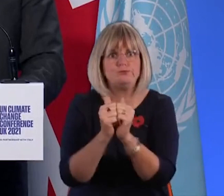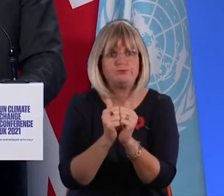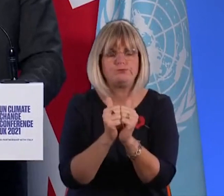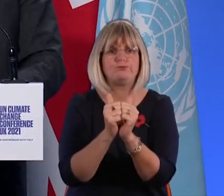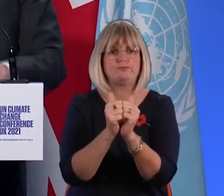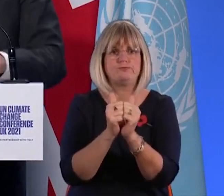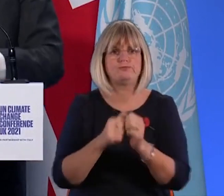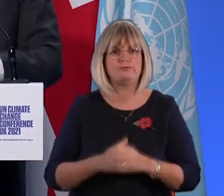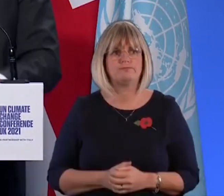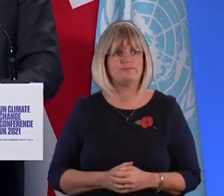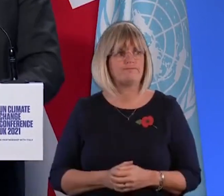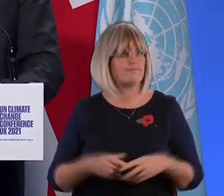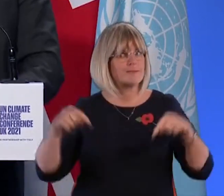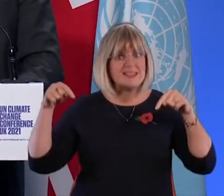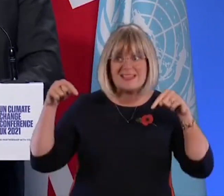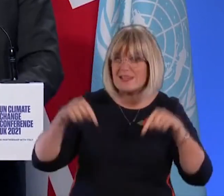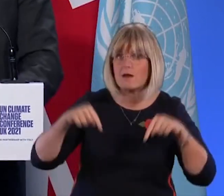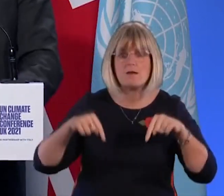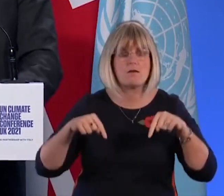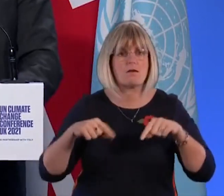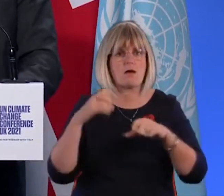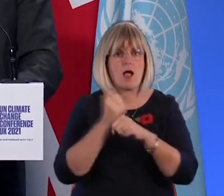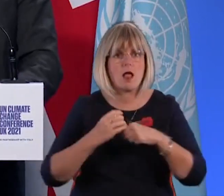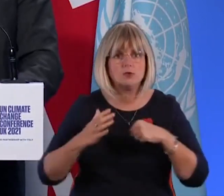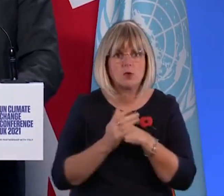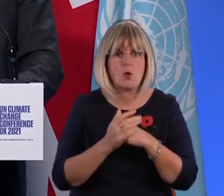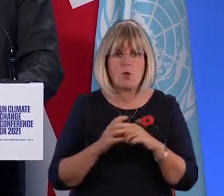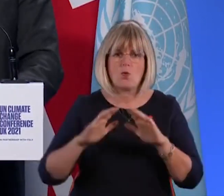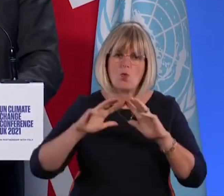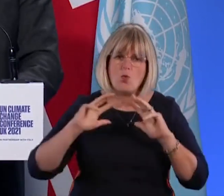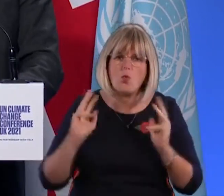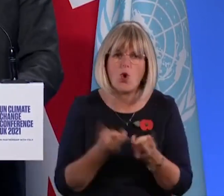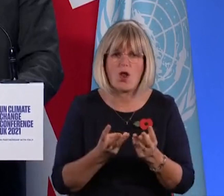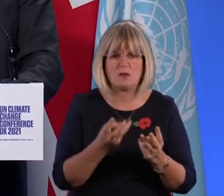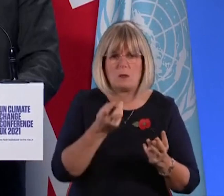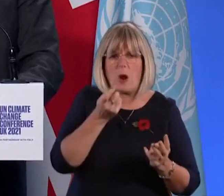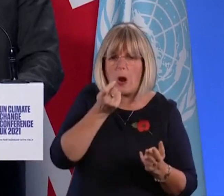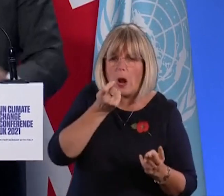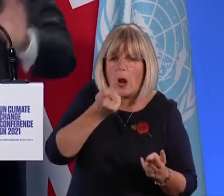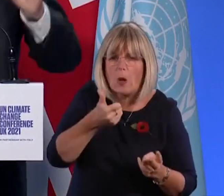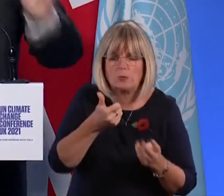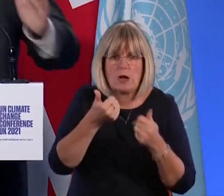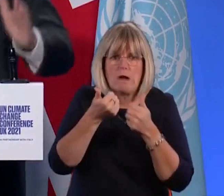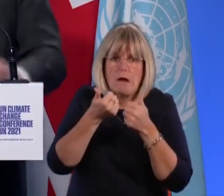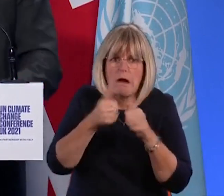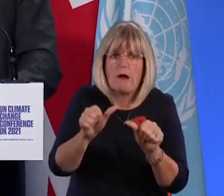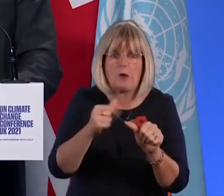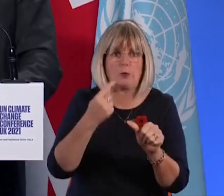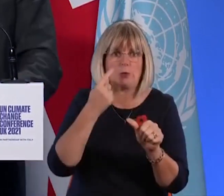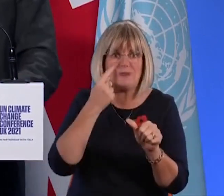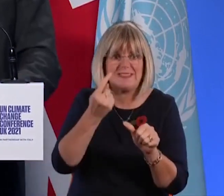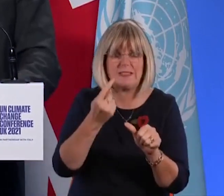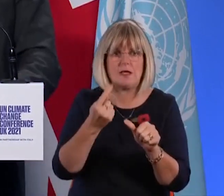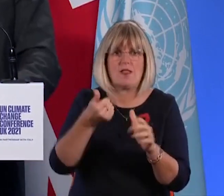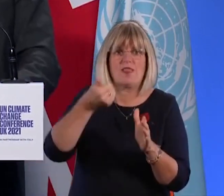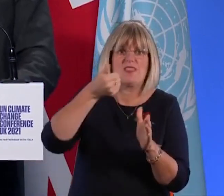it has ever been to signalling the beginning of the end of anthropogenic climate change. And it's the greatest gift